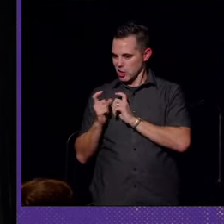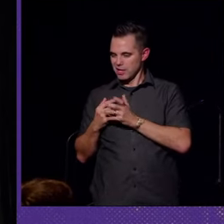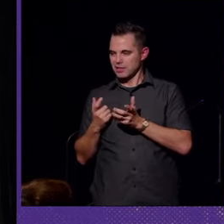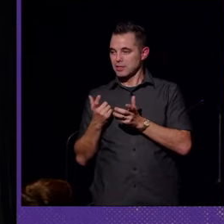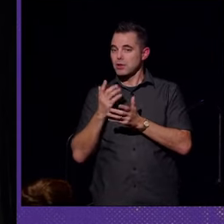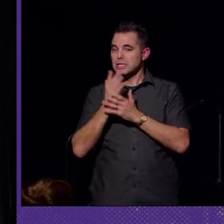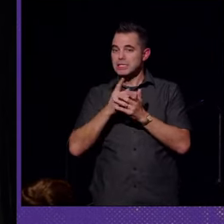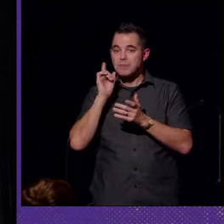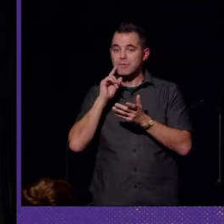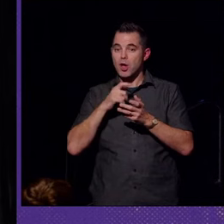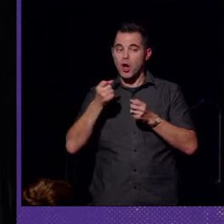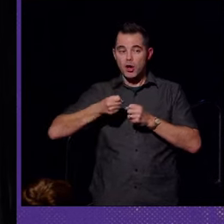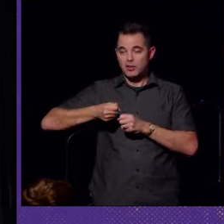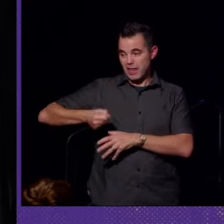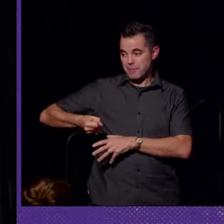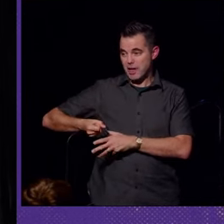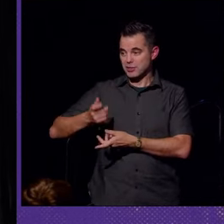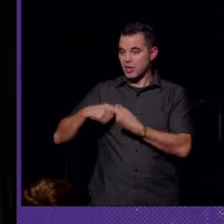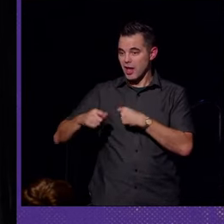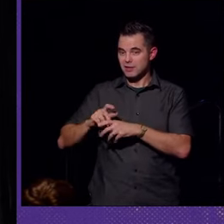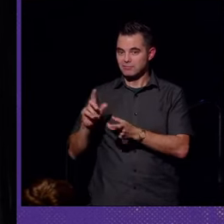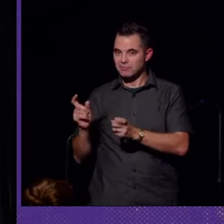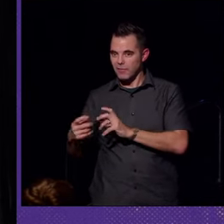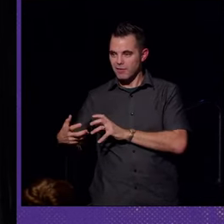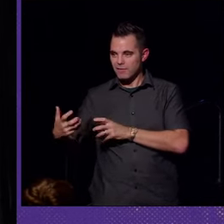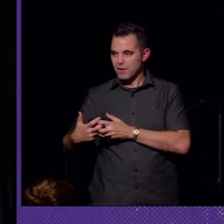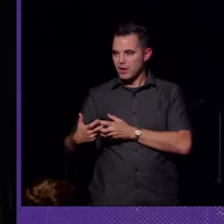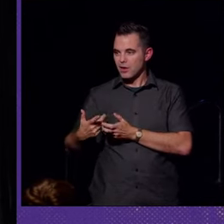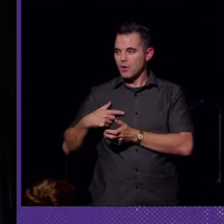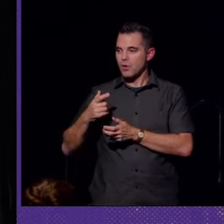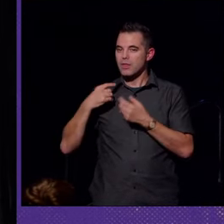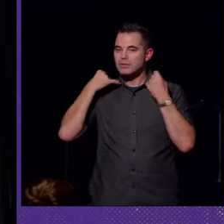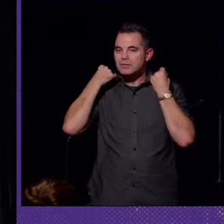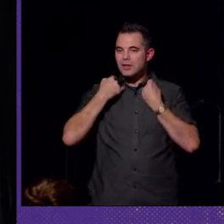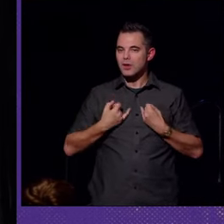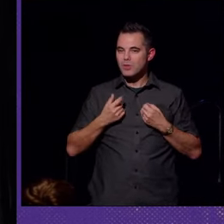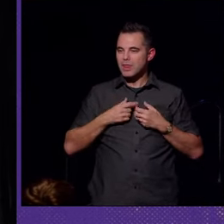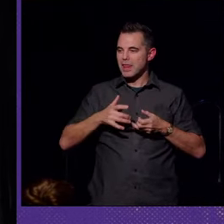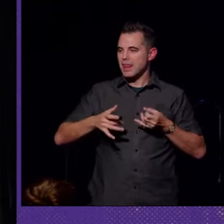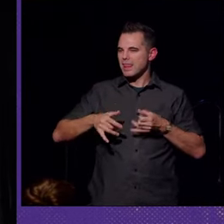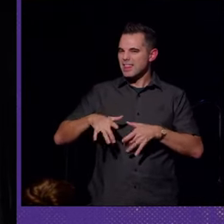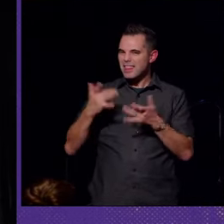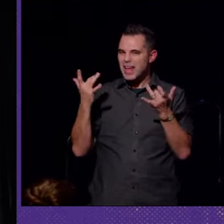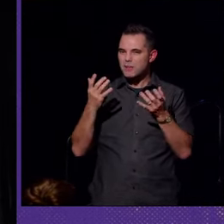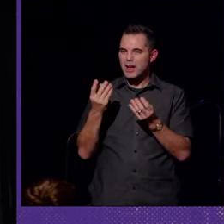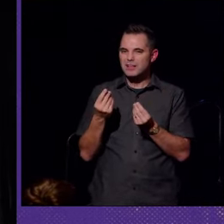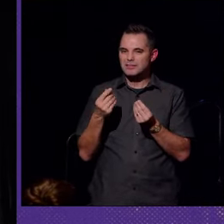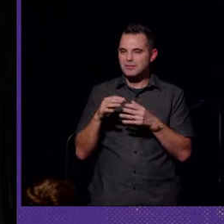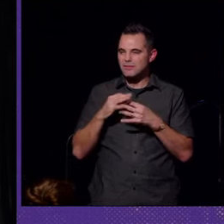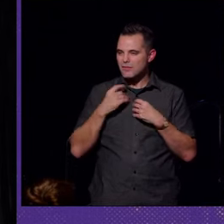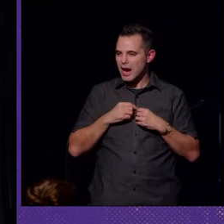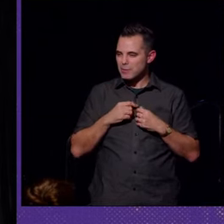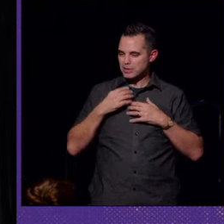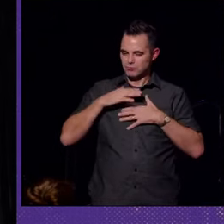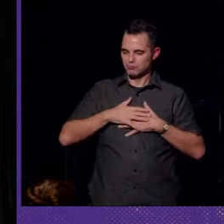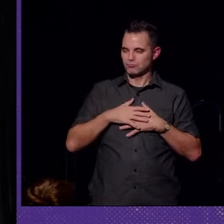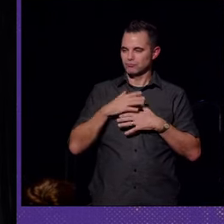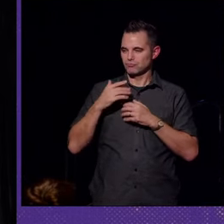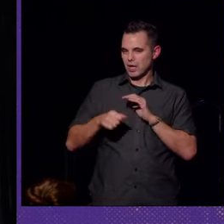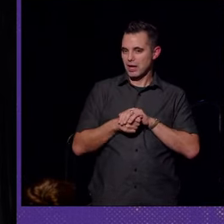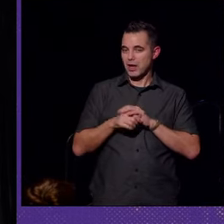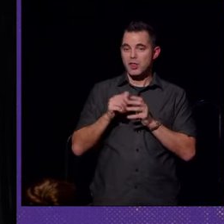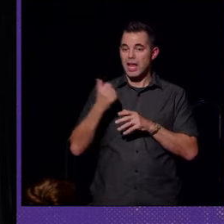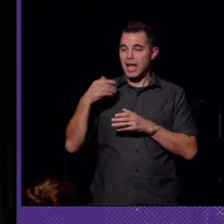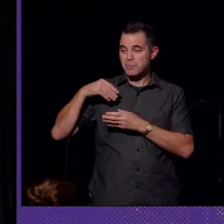altered handbags or made neck harnesses with lightweight muslin fabrics. Others